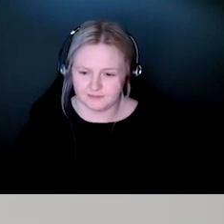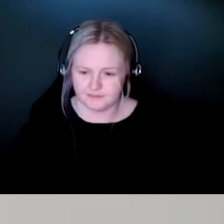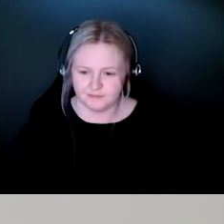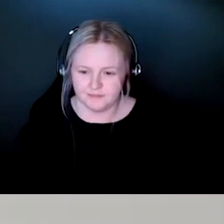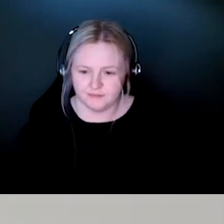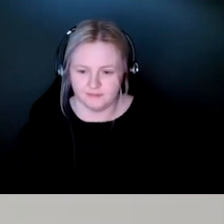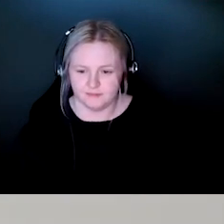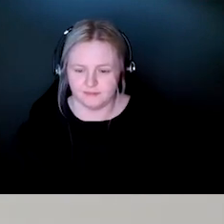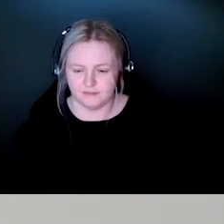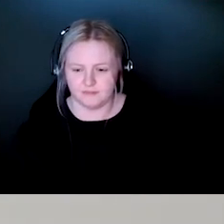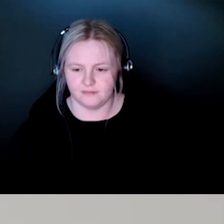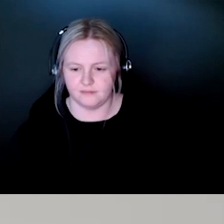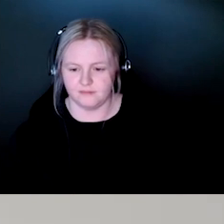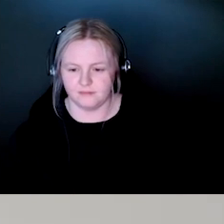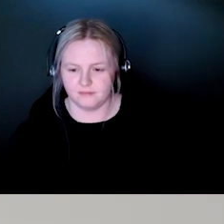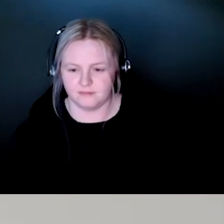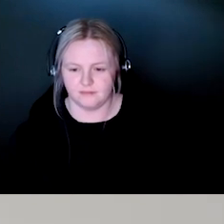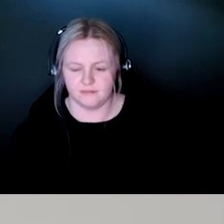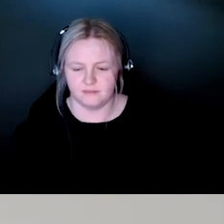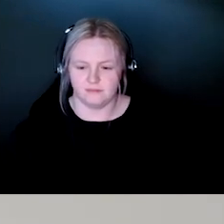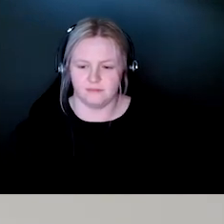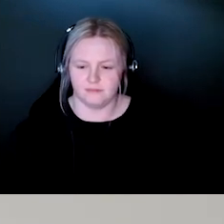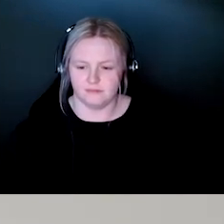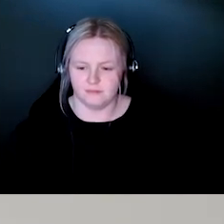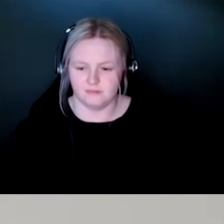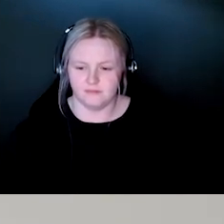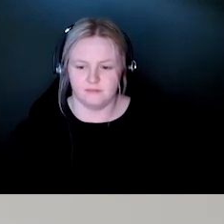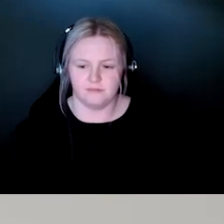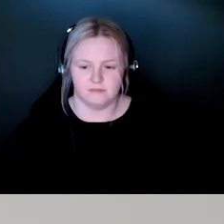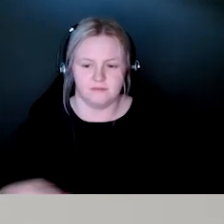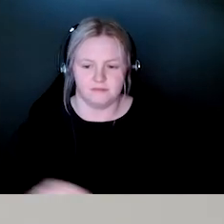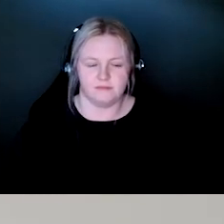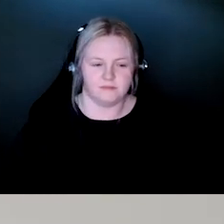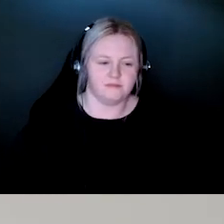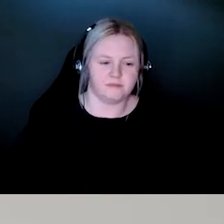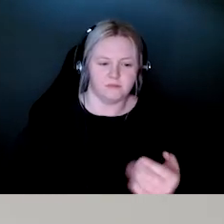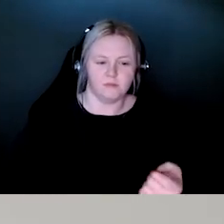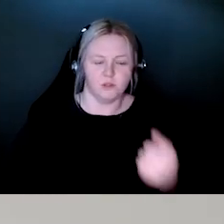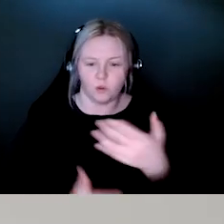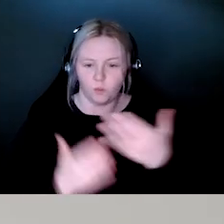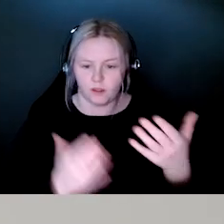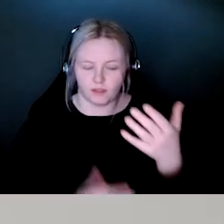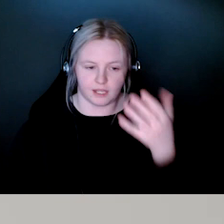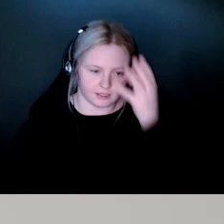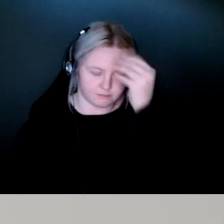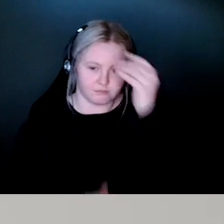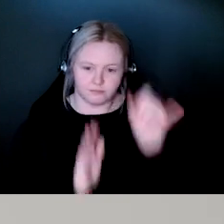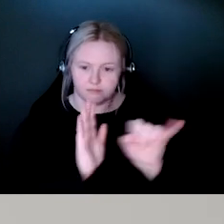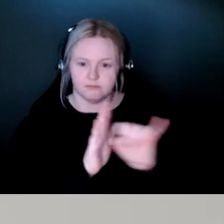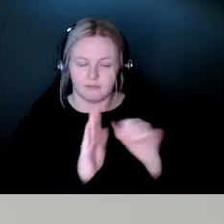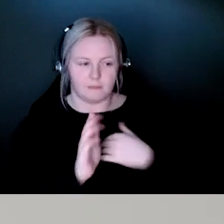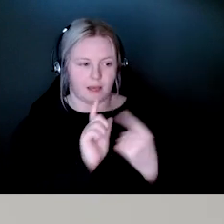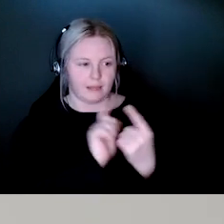One thing that really stands out to me was my mentor helped me realize that I need to find an employer that